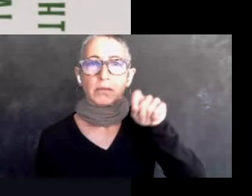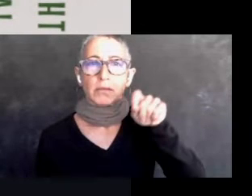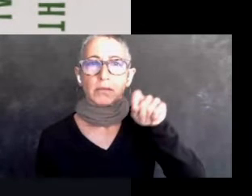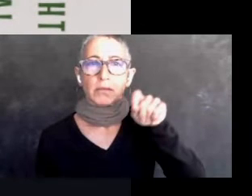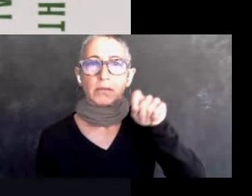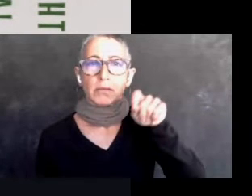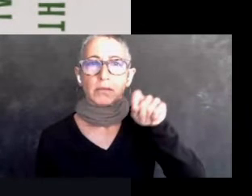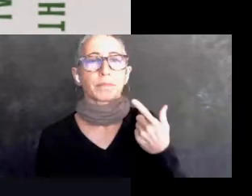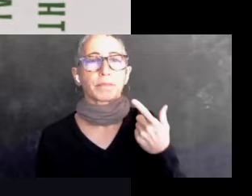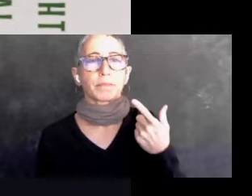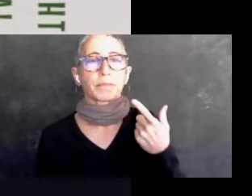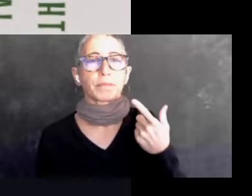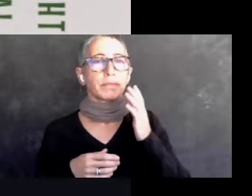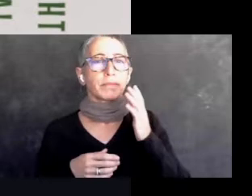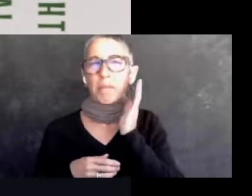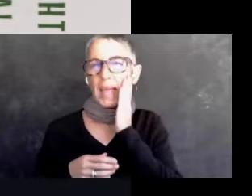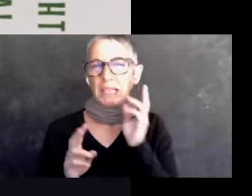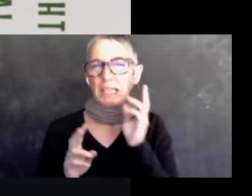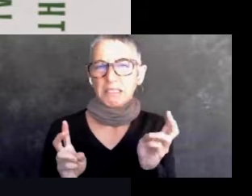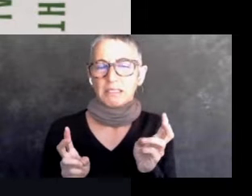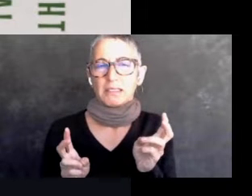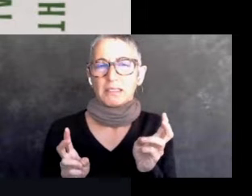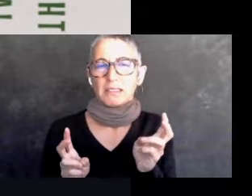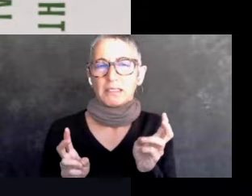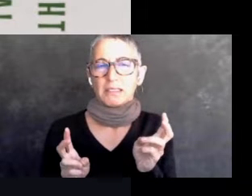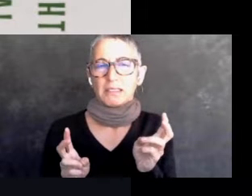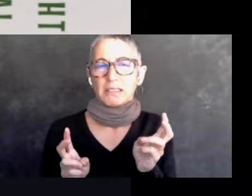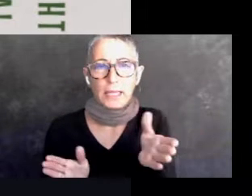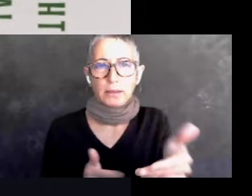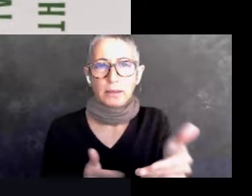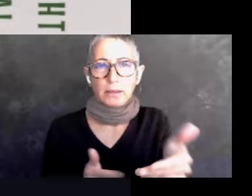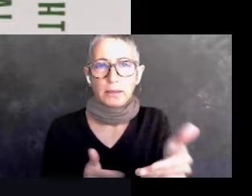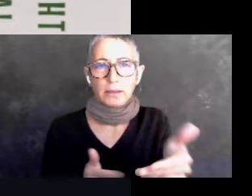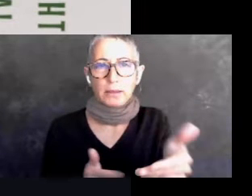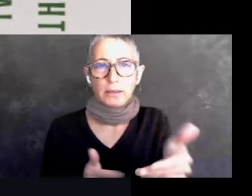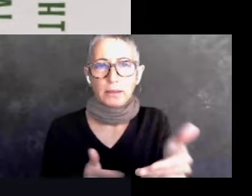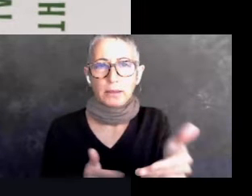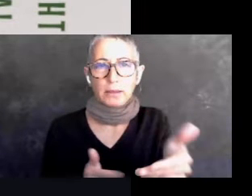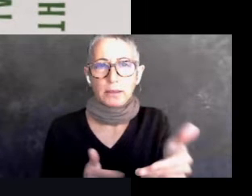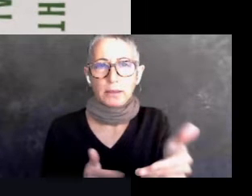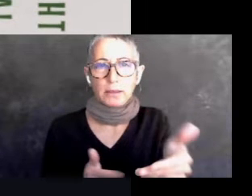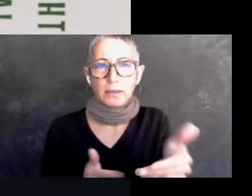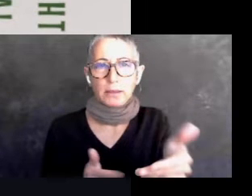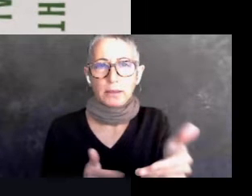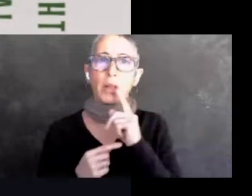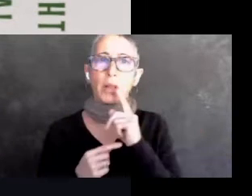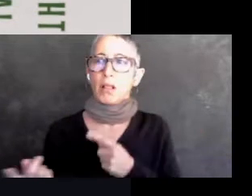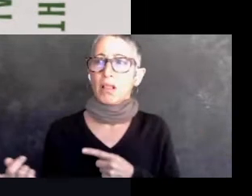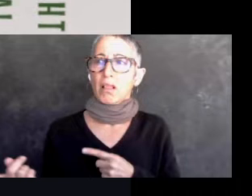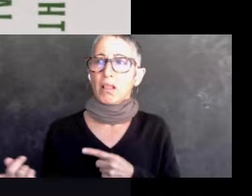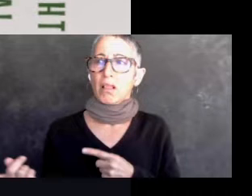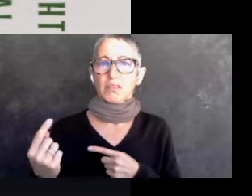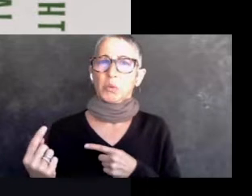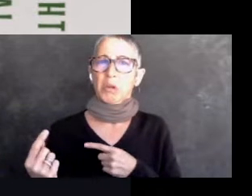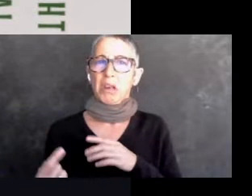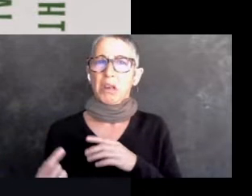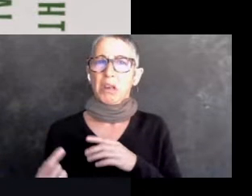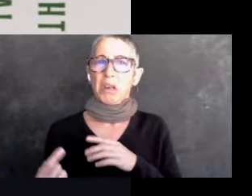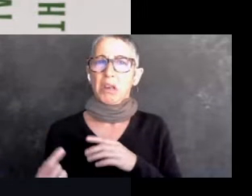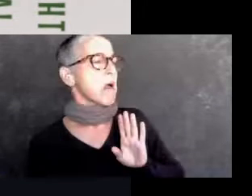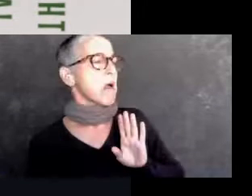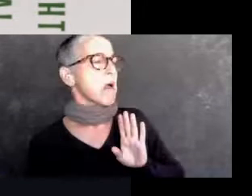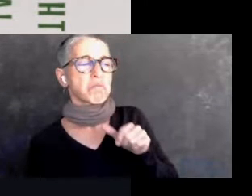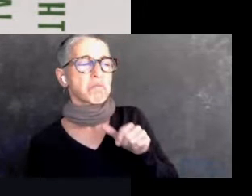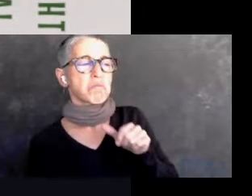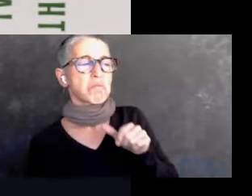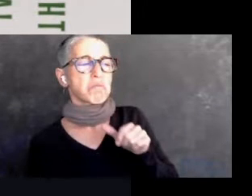and everybody who had been living here for some time, kept telling us that it wasn't going to work. And that's one of the things that you never